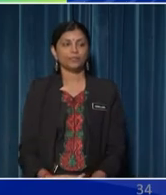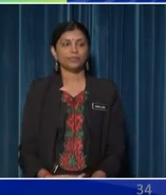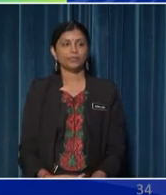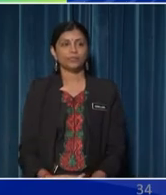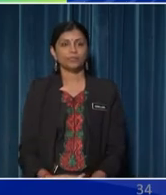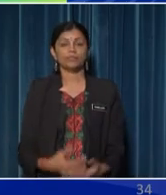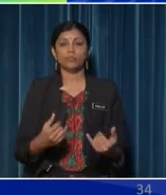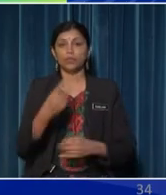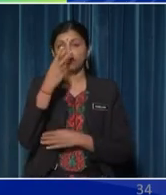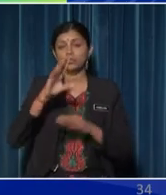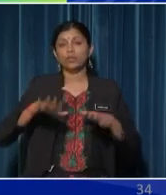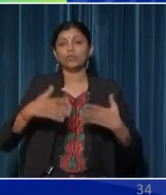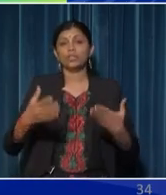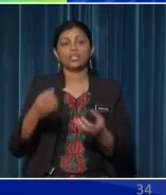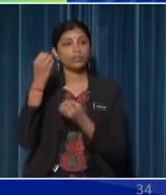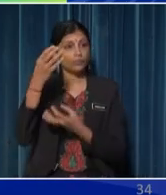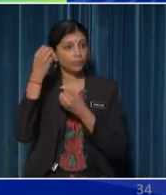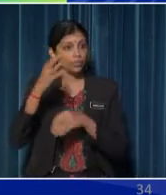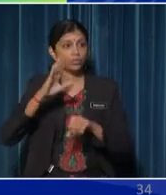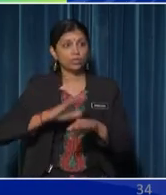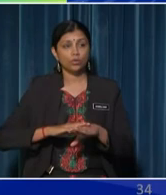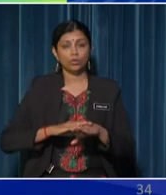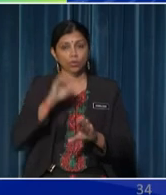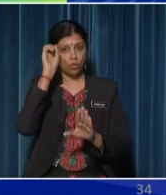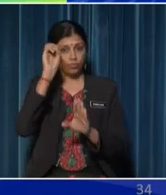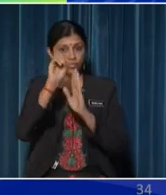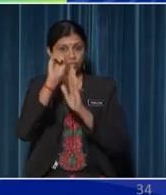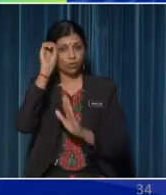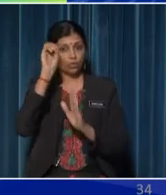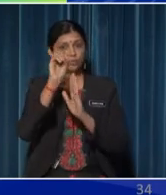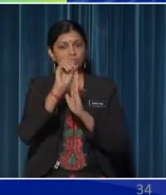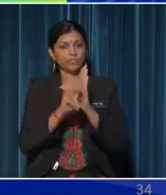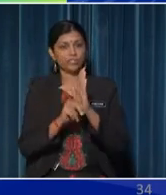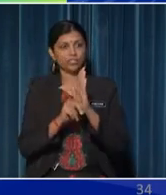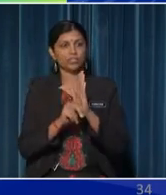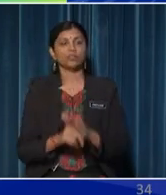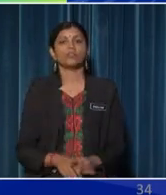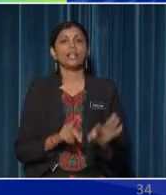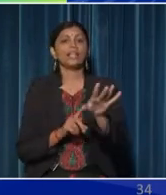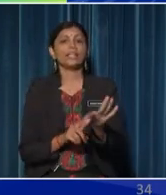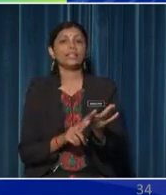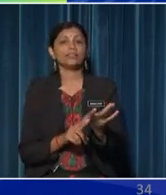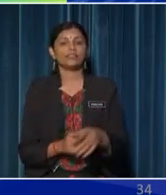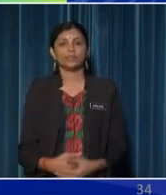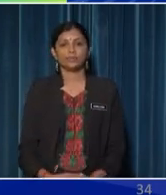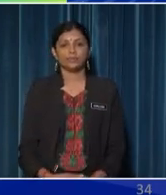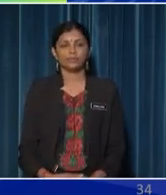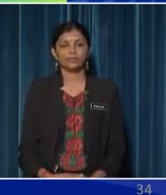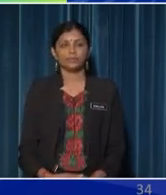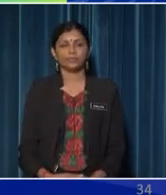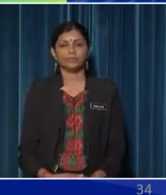Let's look at how we can get detailed information on our observation of a leaf of a plant